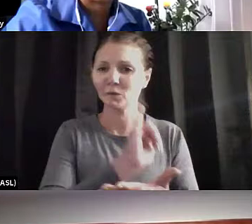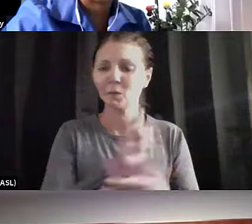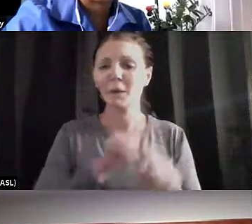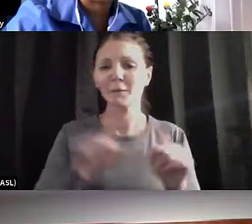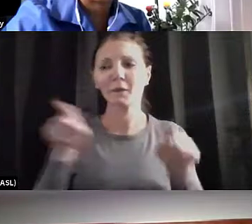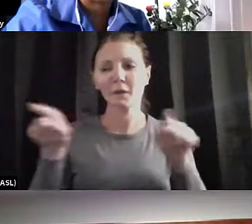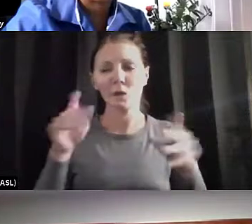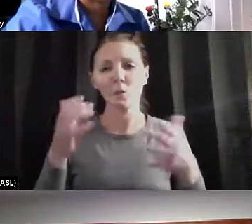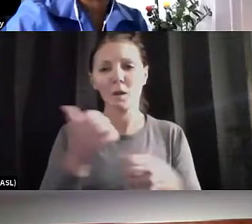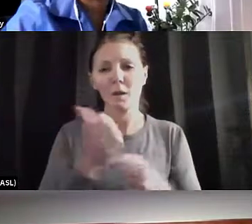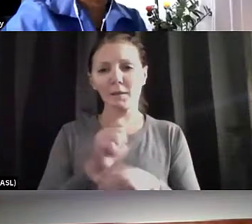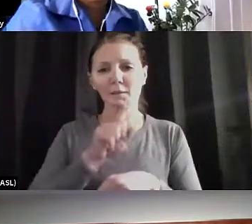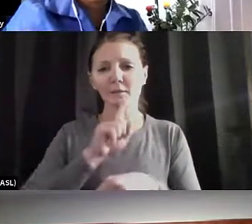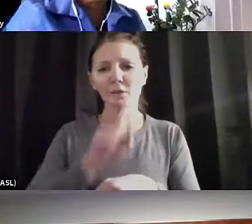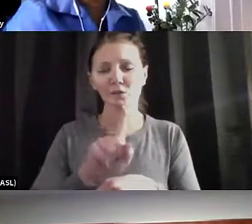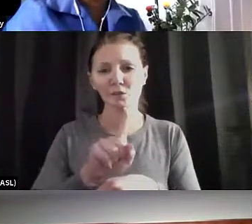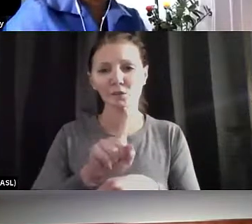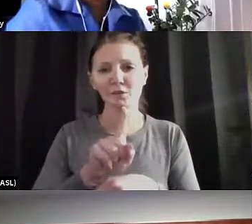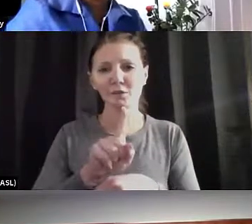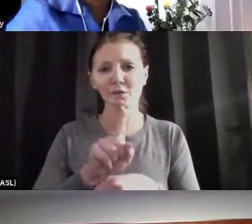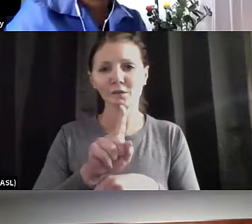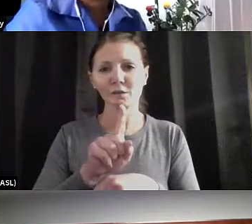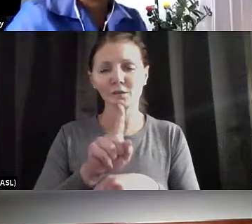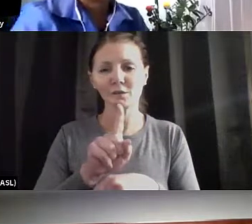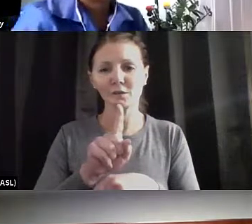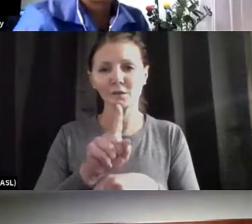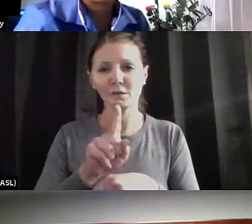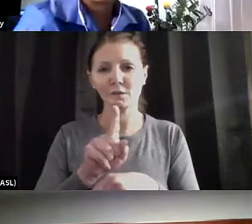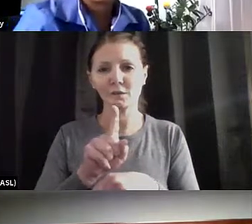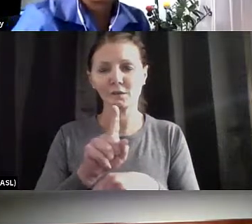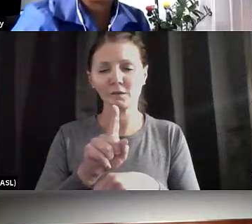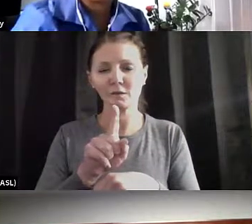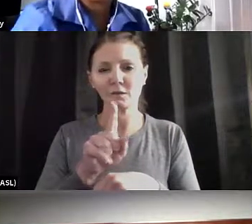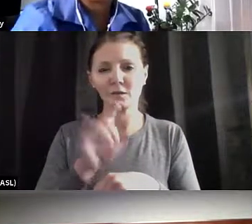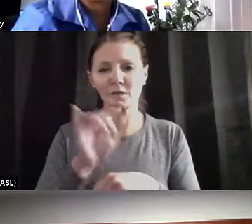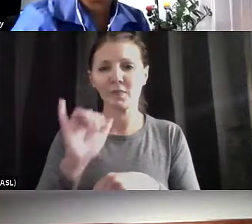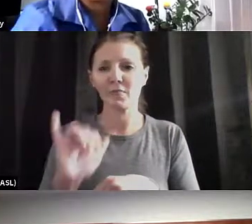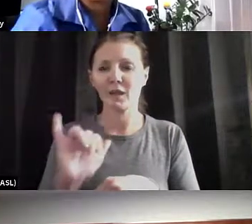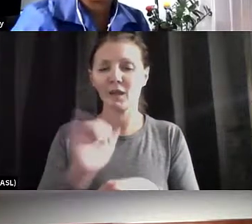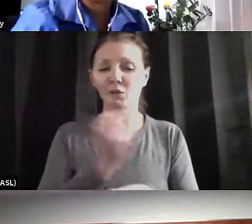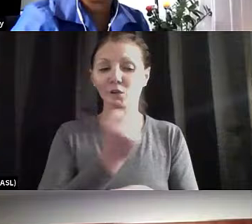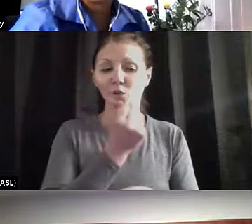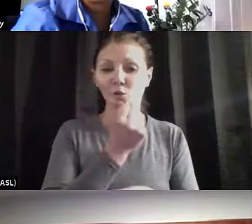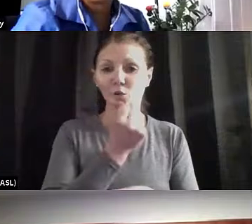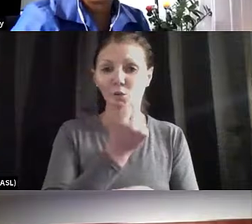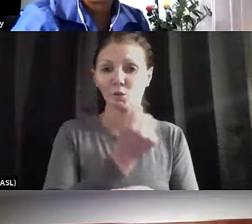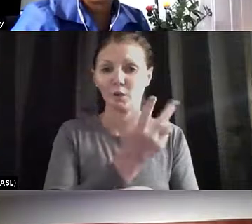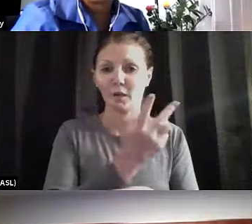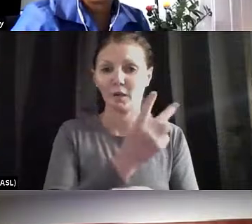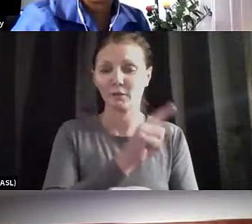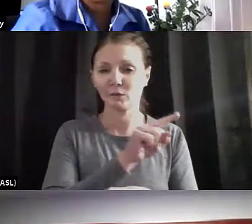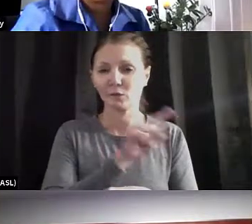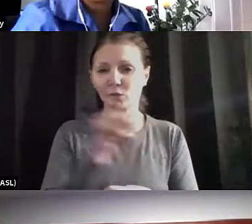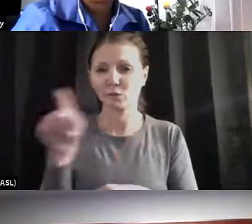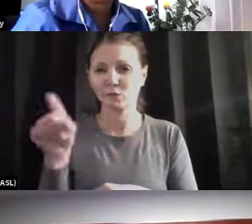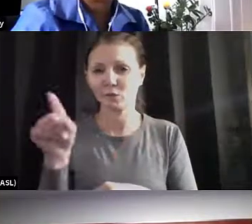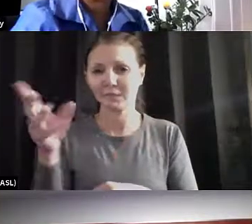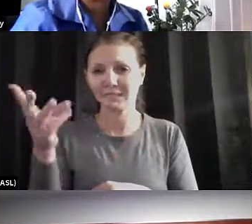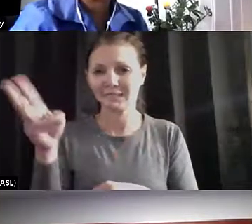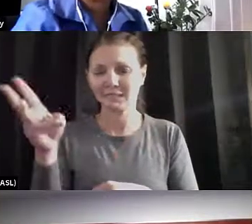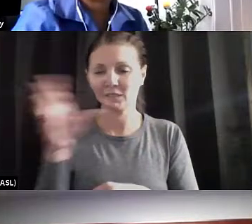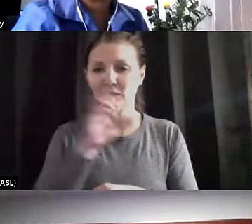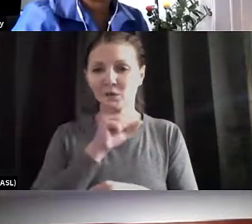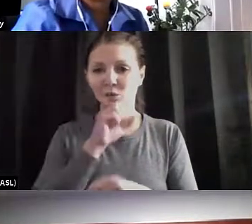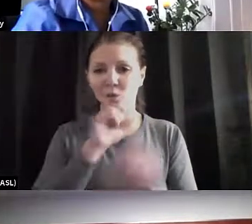it is indicated that for the 12 to 16